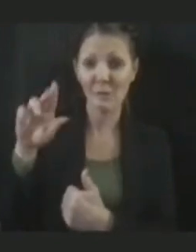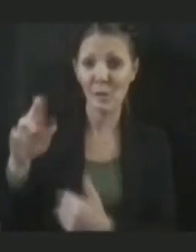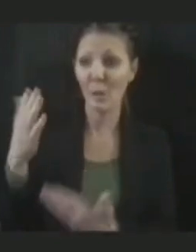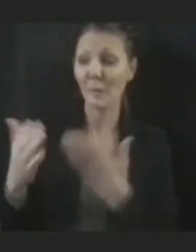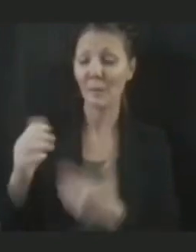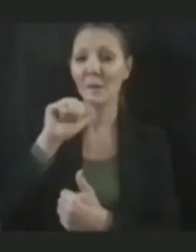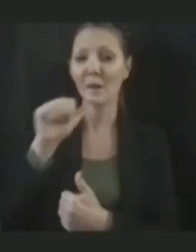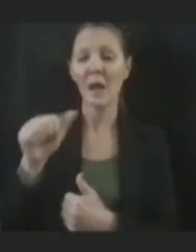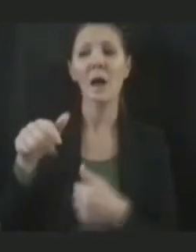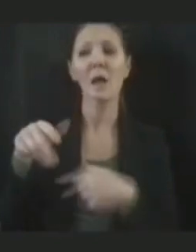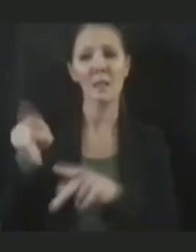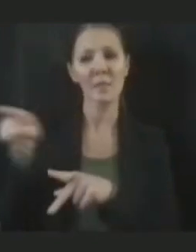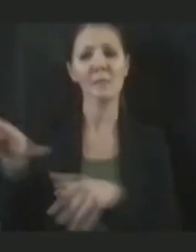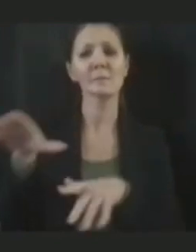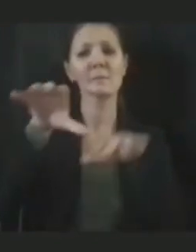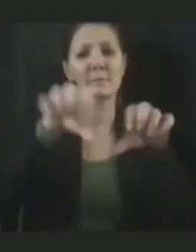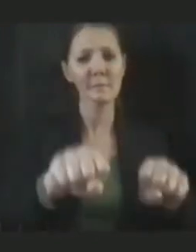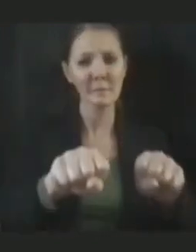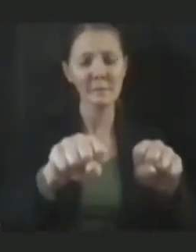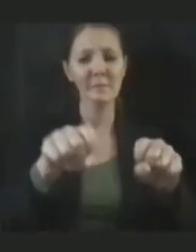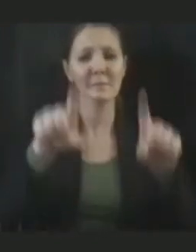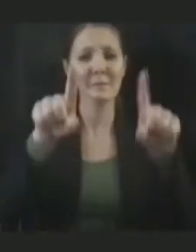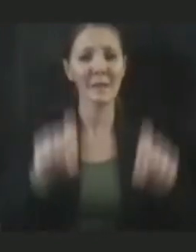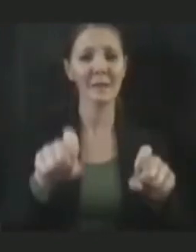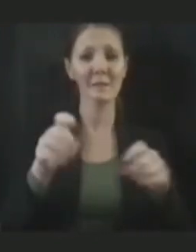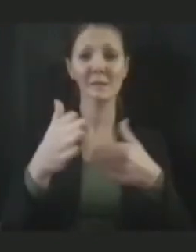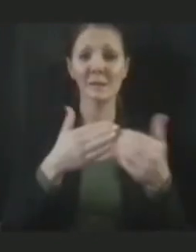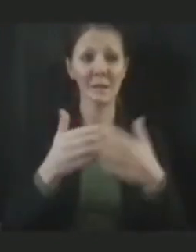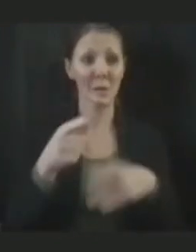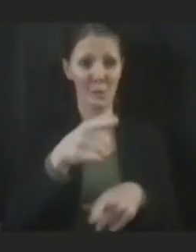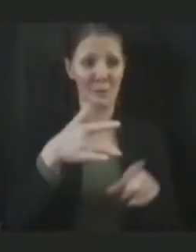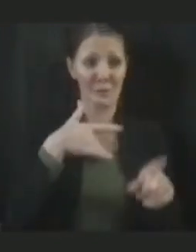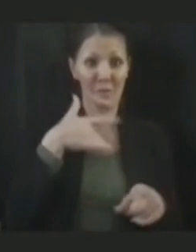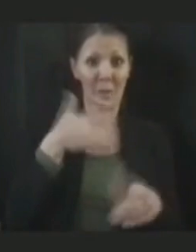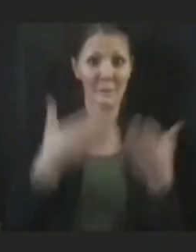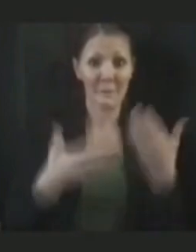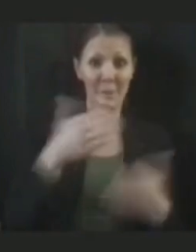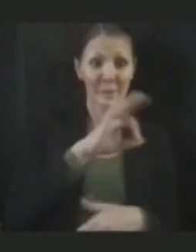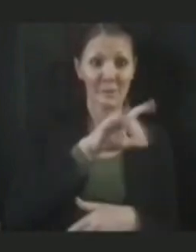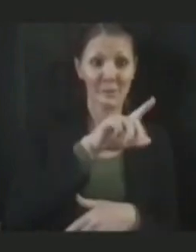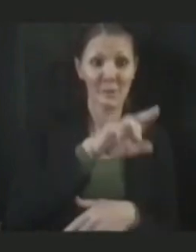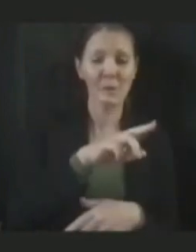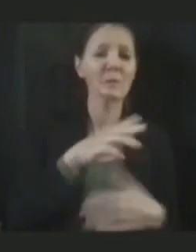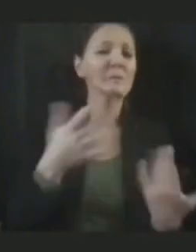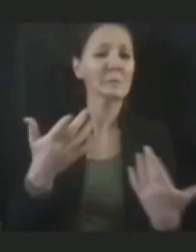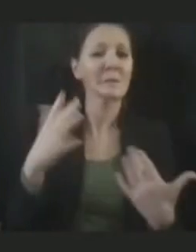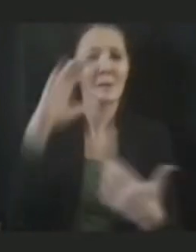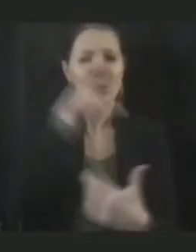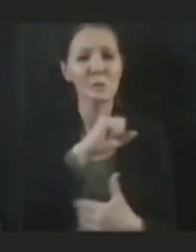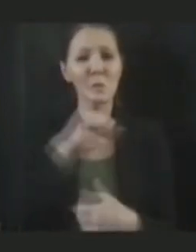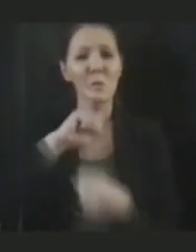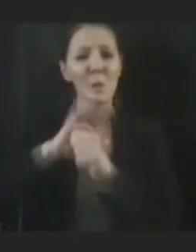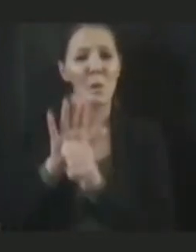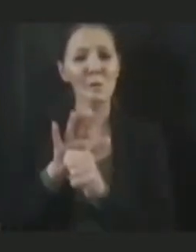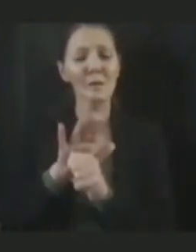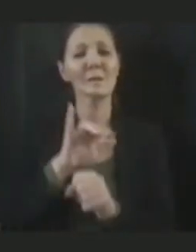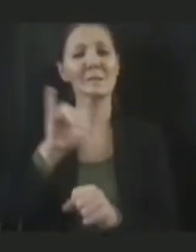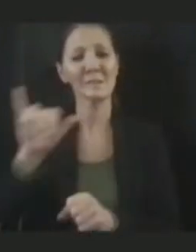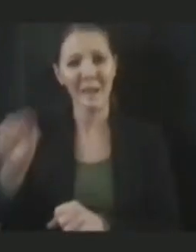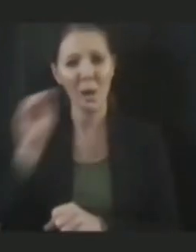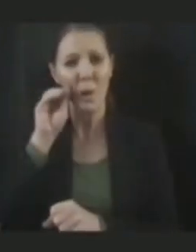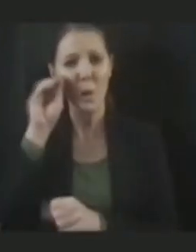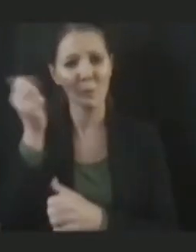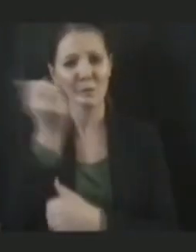get to the front of the line. Even if you think you have flu-like symptoms, it's probably COVID. Go home, wait a few days, and then on day